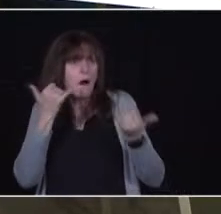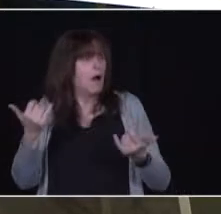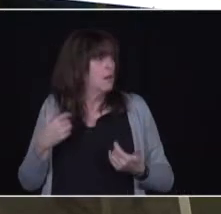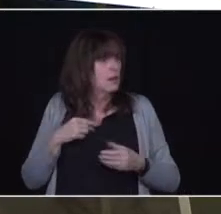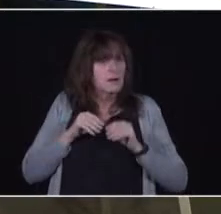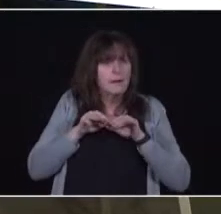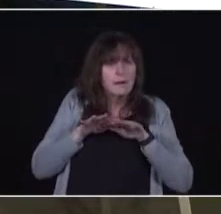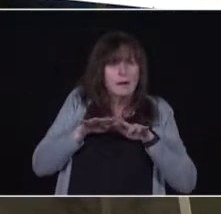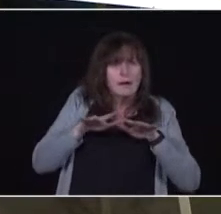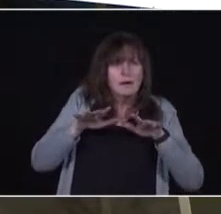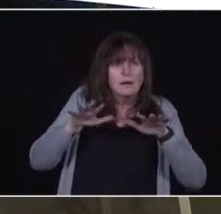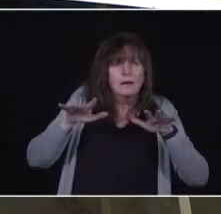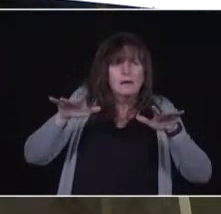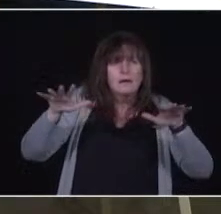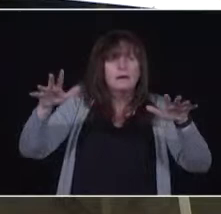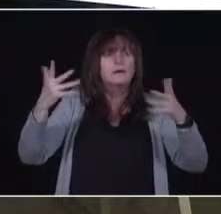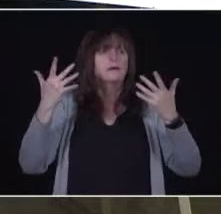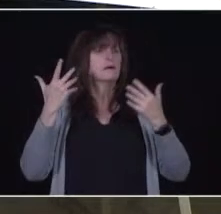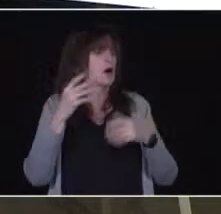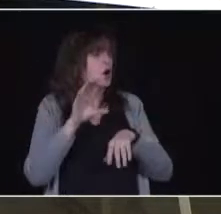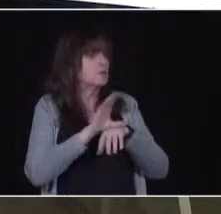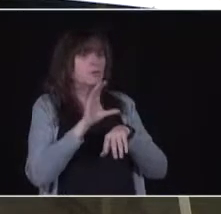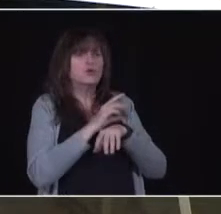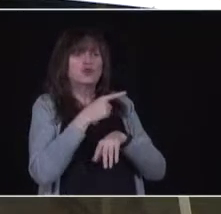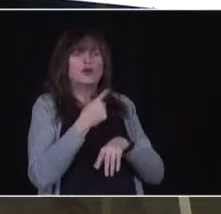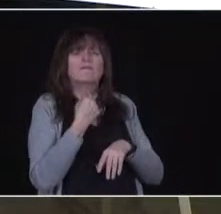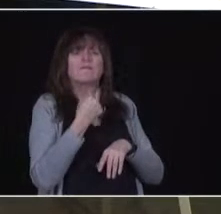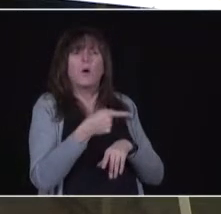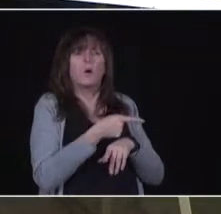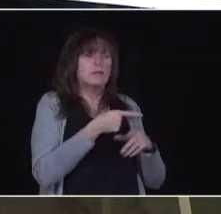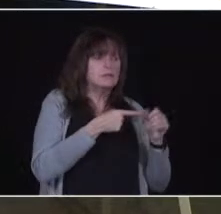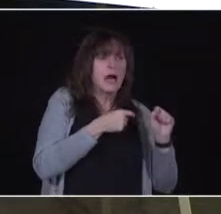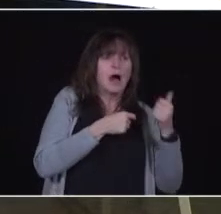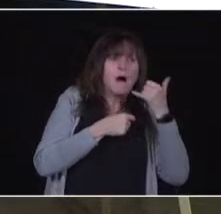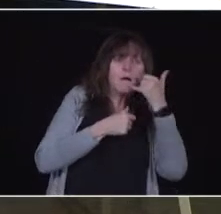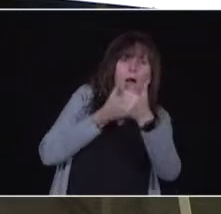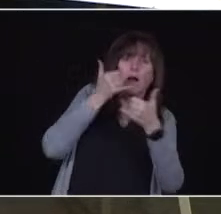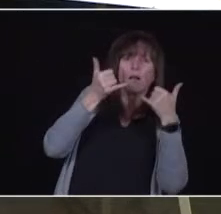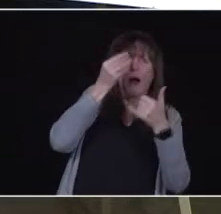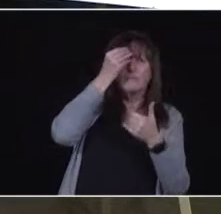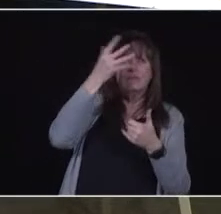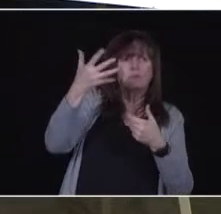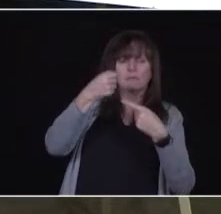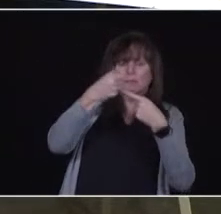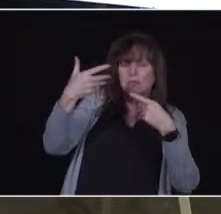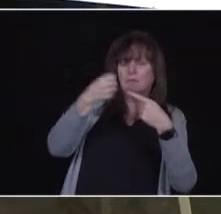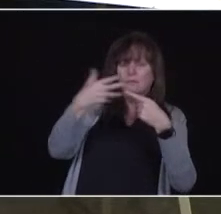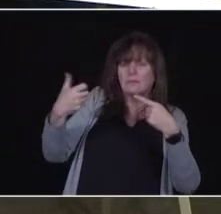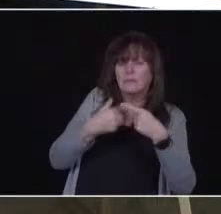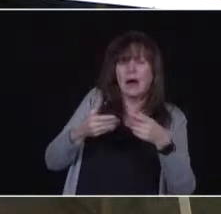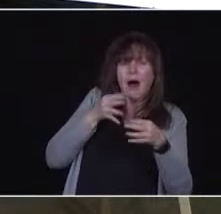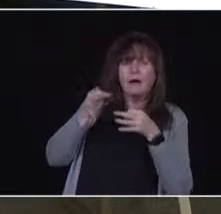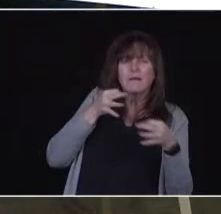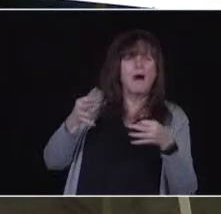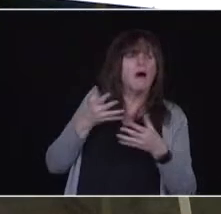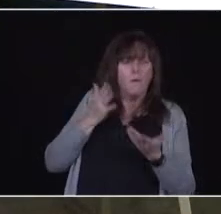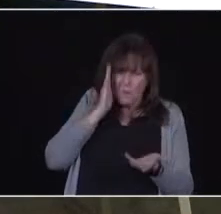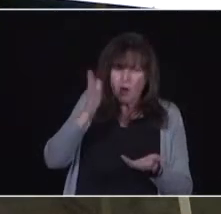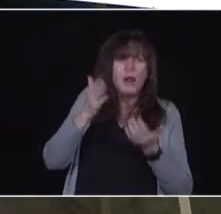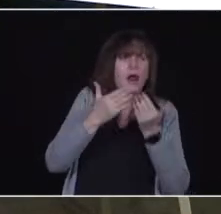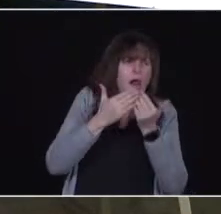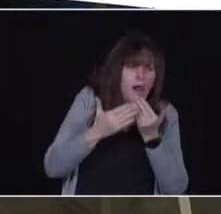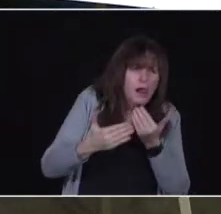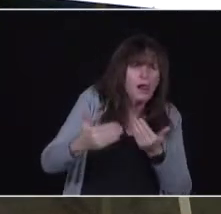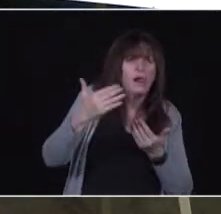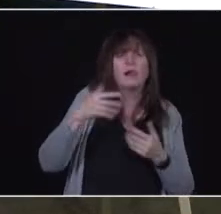utilizing their strength of knowing the populations in their area of operations, in their region of responsibility, they will reach out to